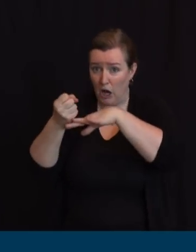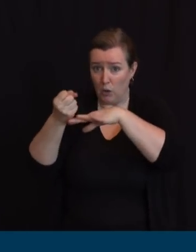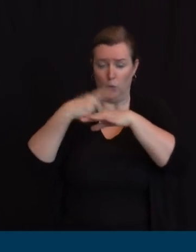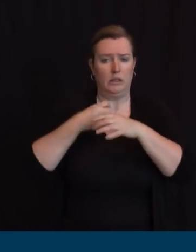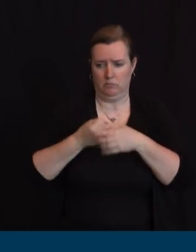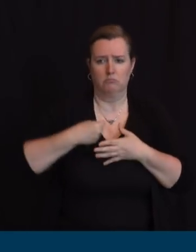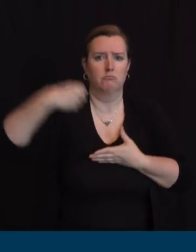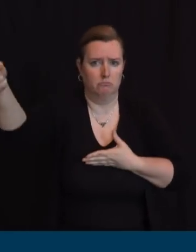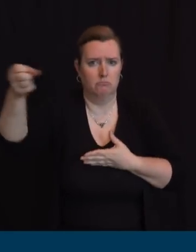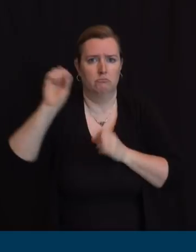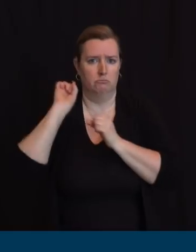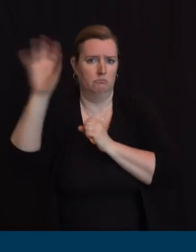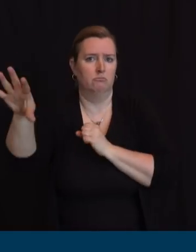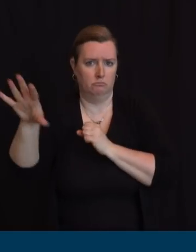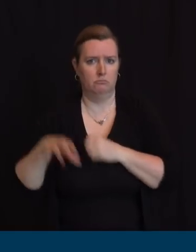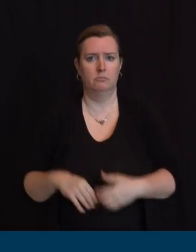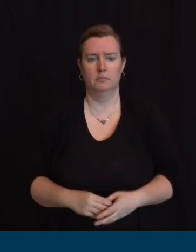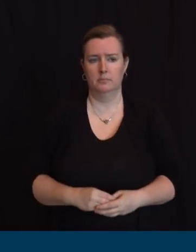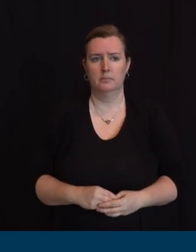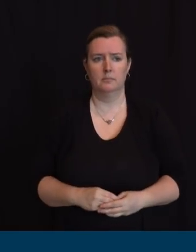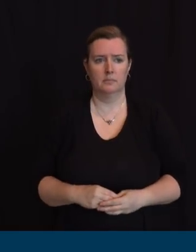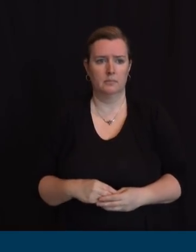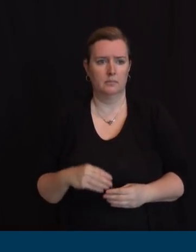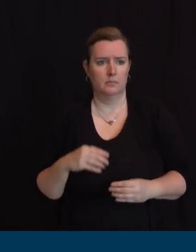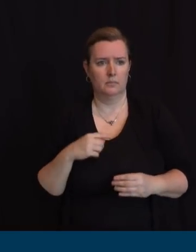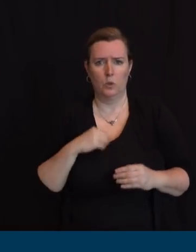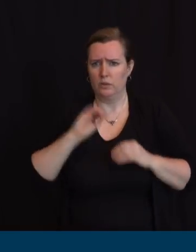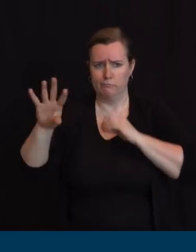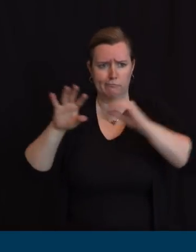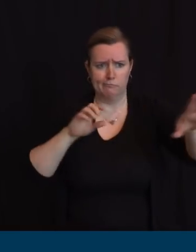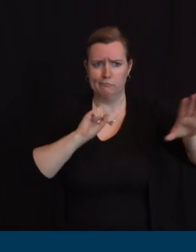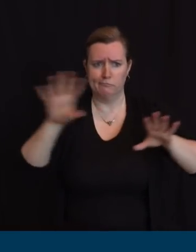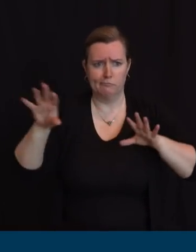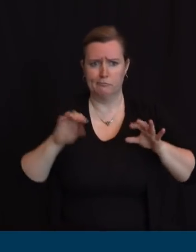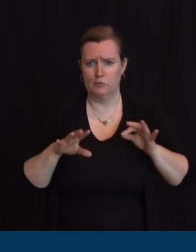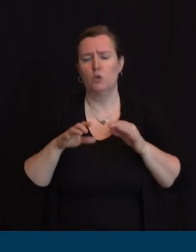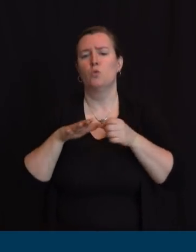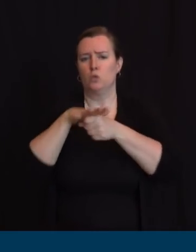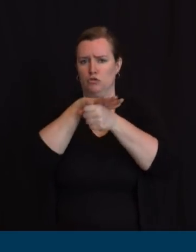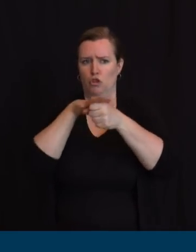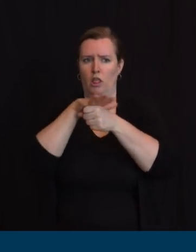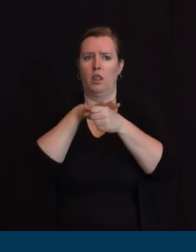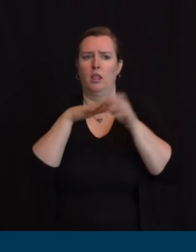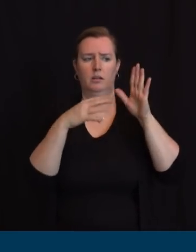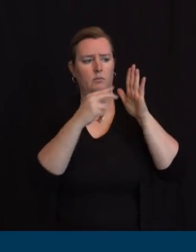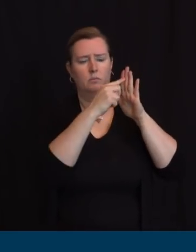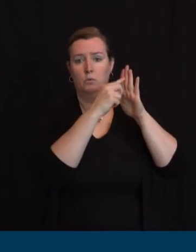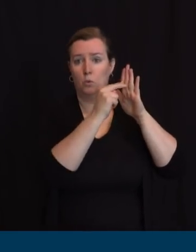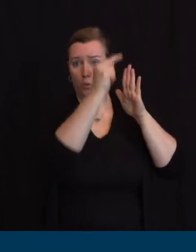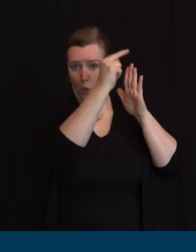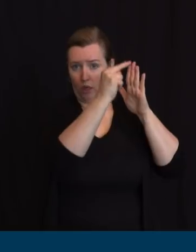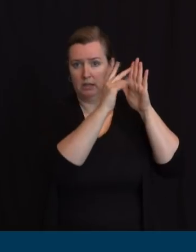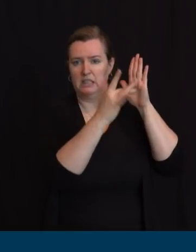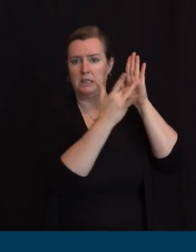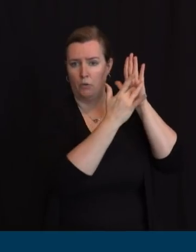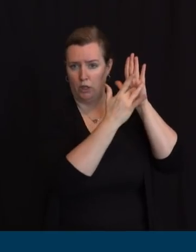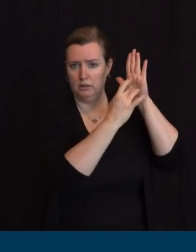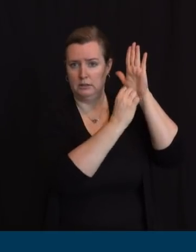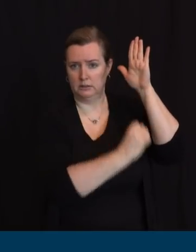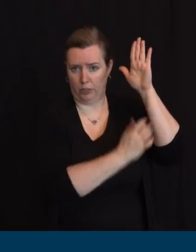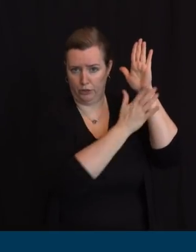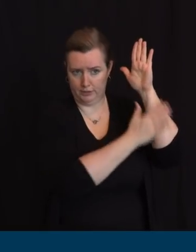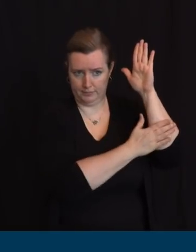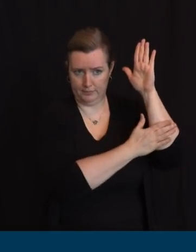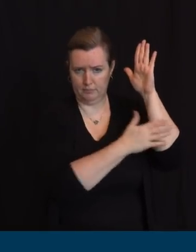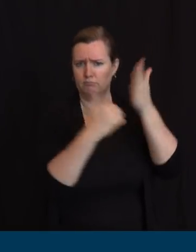regionalized the state to try to keep the movement particularly of supplies and equipment within a region uh and if